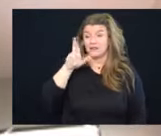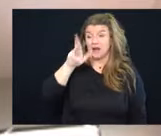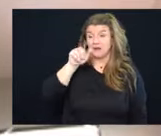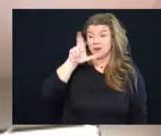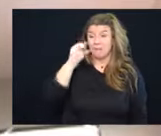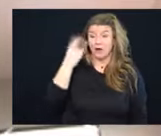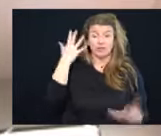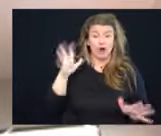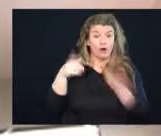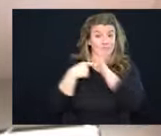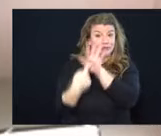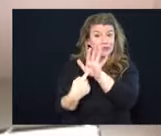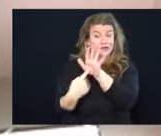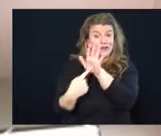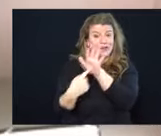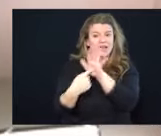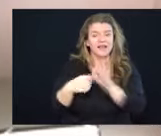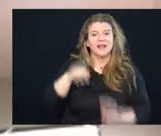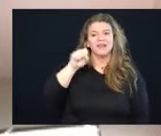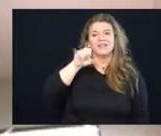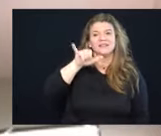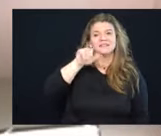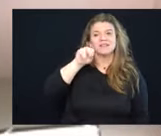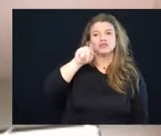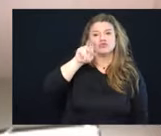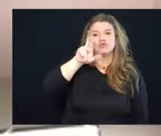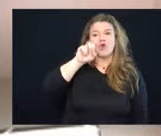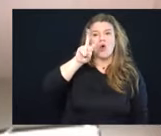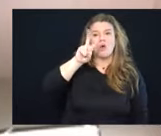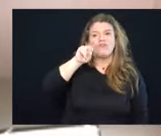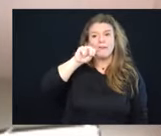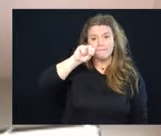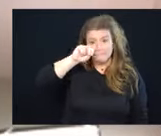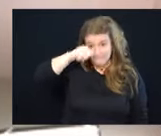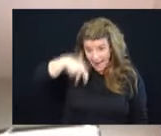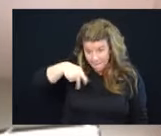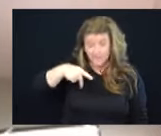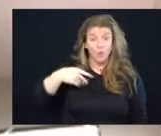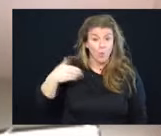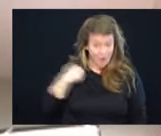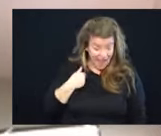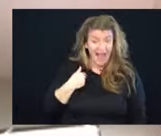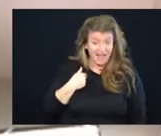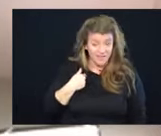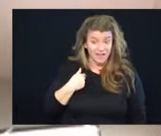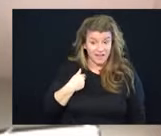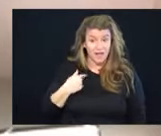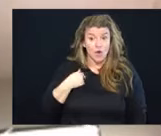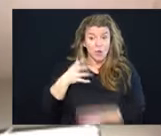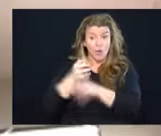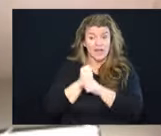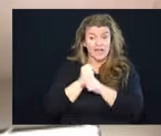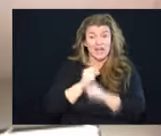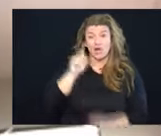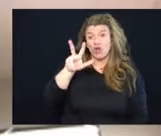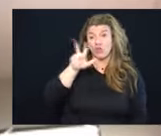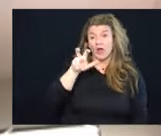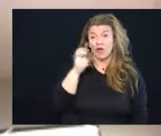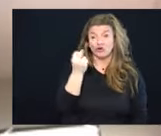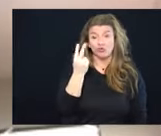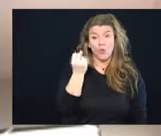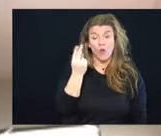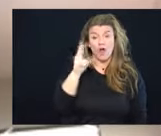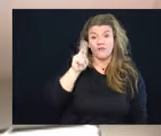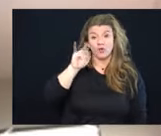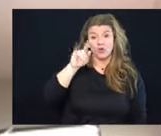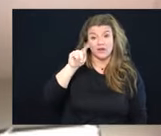pointed out. The citrovimab, we do have and we get 312 units